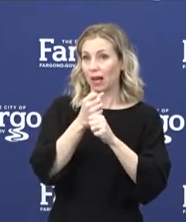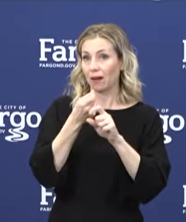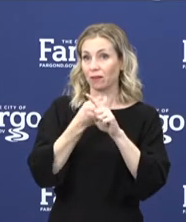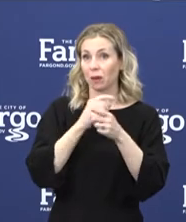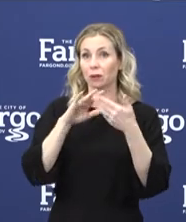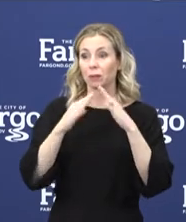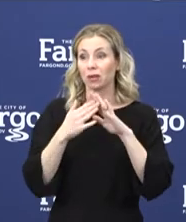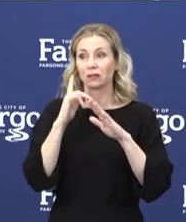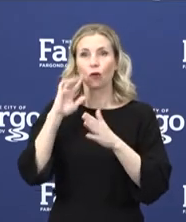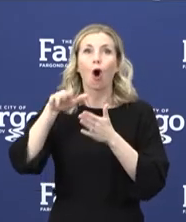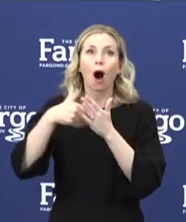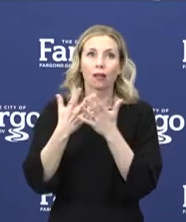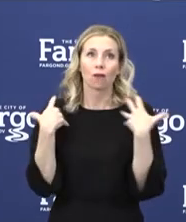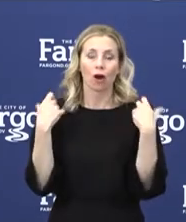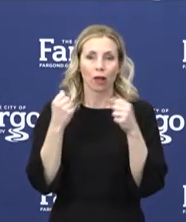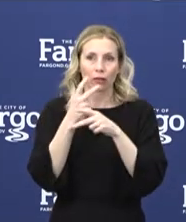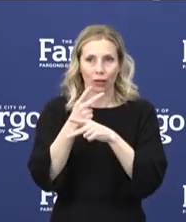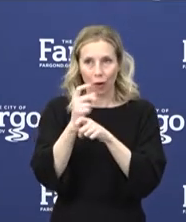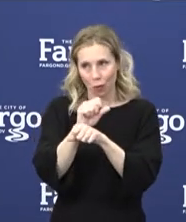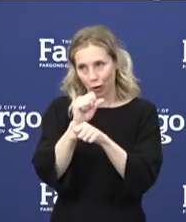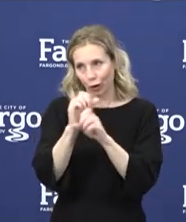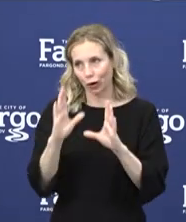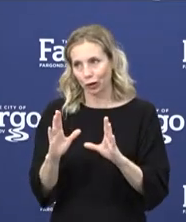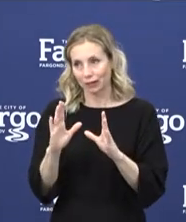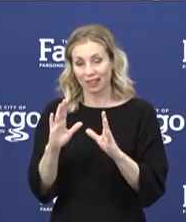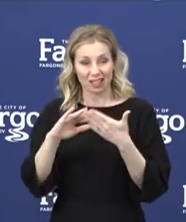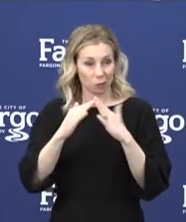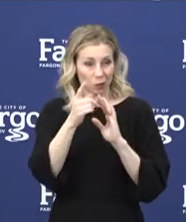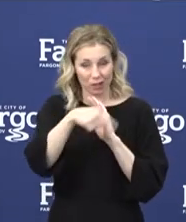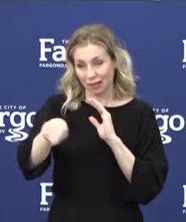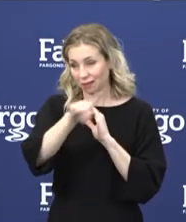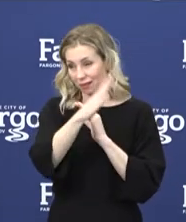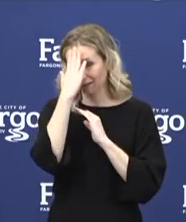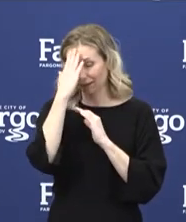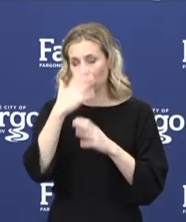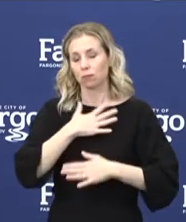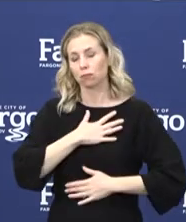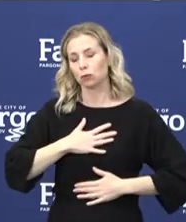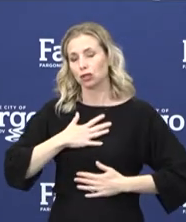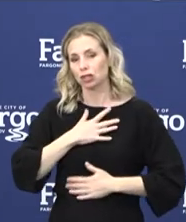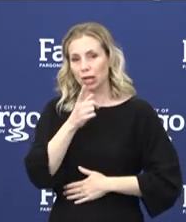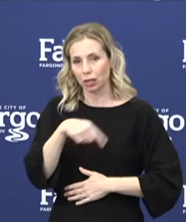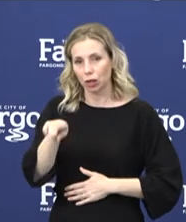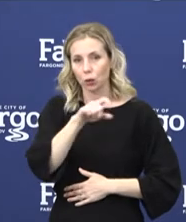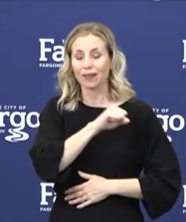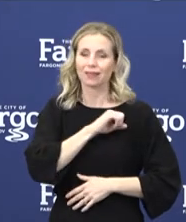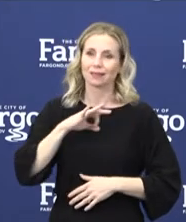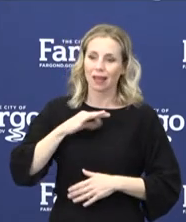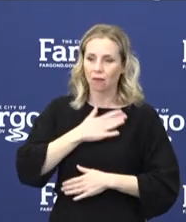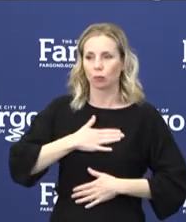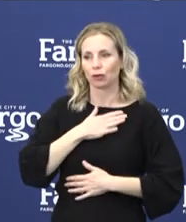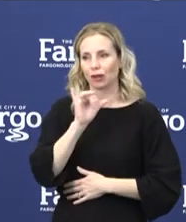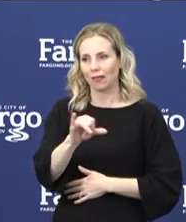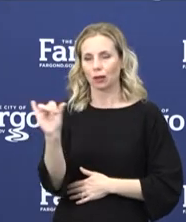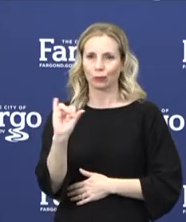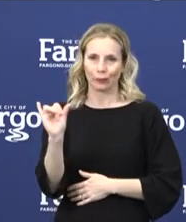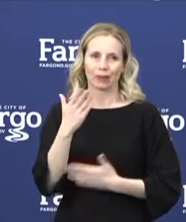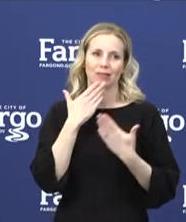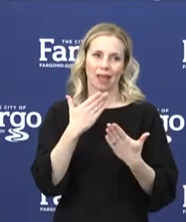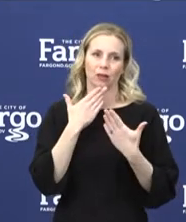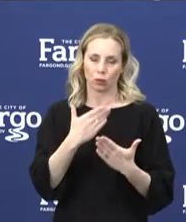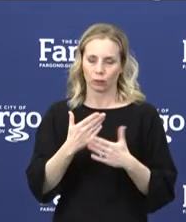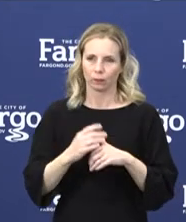for all of our healthcare workers. And I want the community to know how much we really appreciate it and the staff really appreciate it. Thank you so much for that.